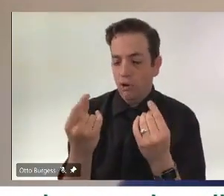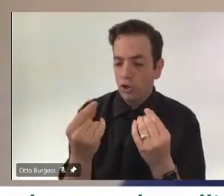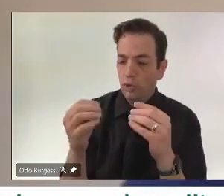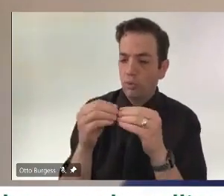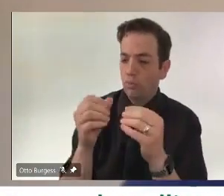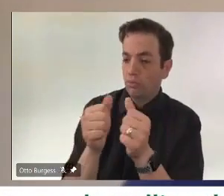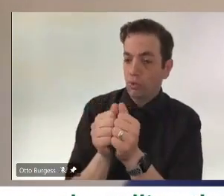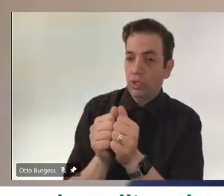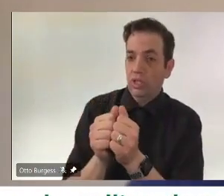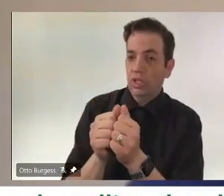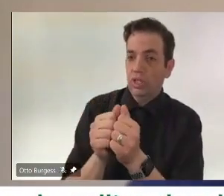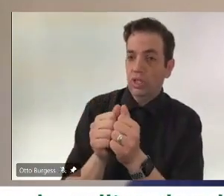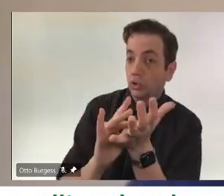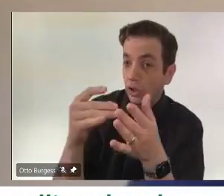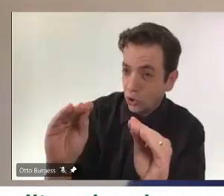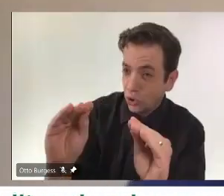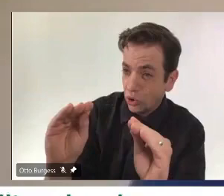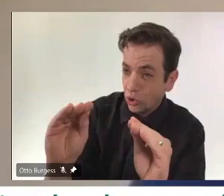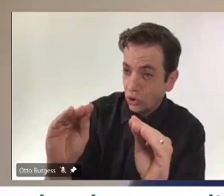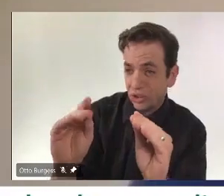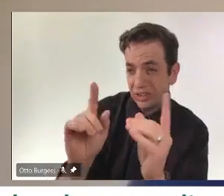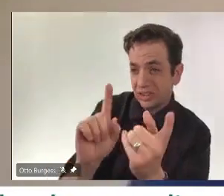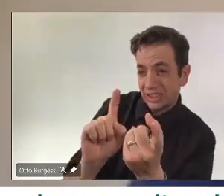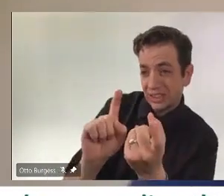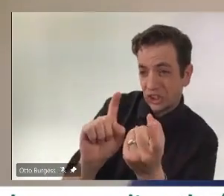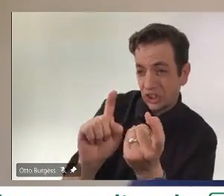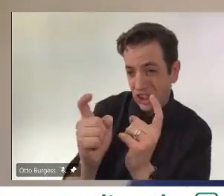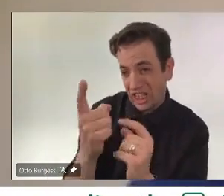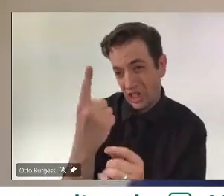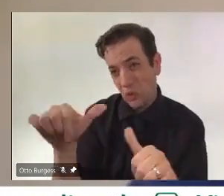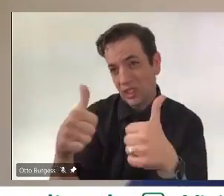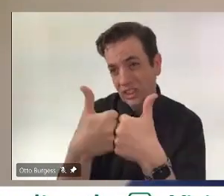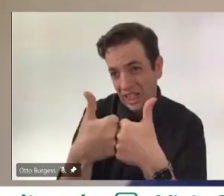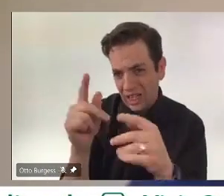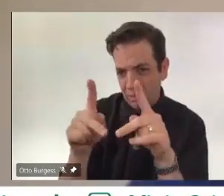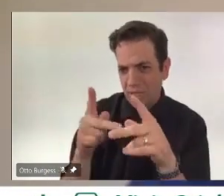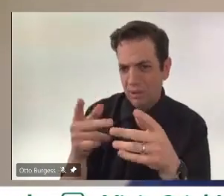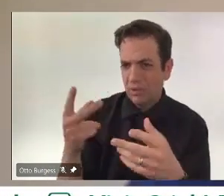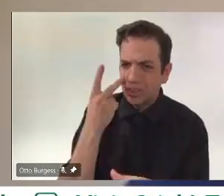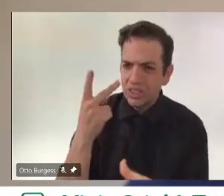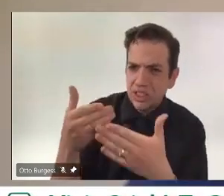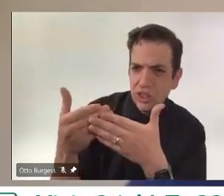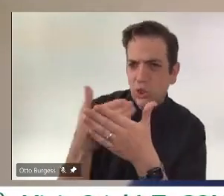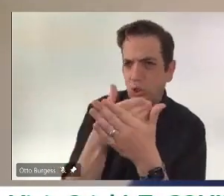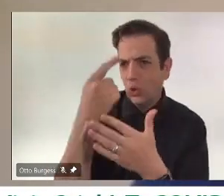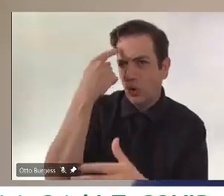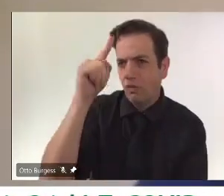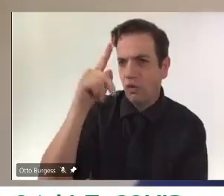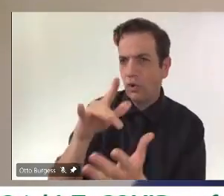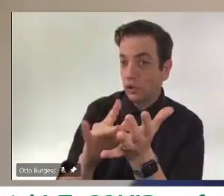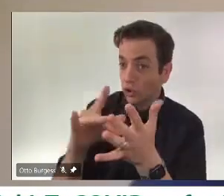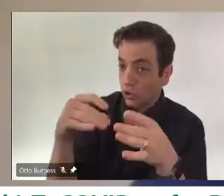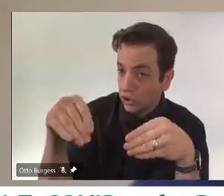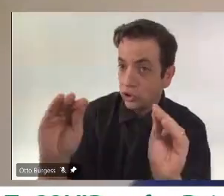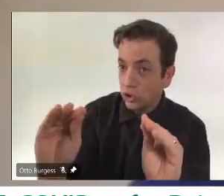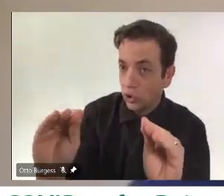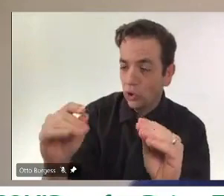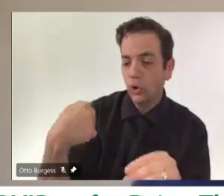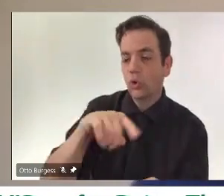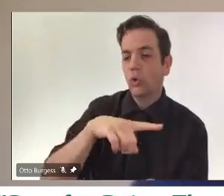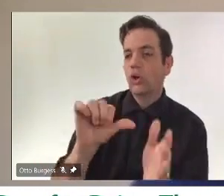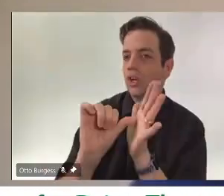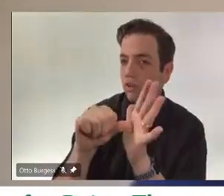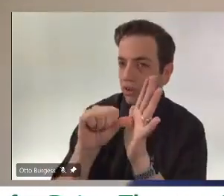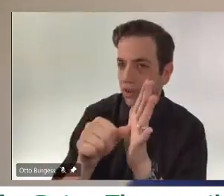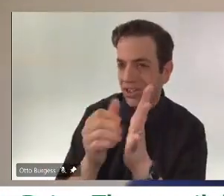a little different. That's one of the challenges. Folks are seeing a different booking systems per pharmacy in different ways. But we are highlighting some of those changes very quickly